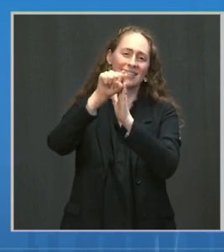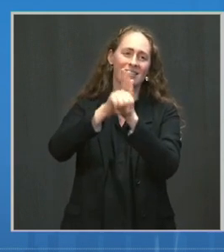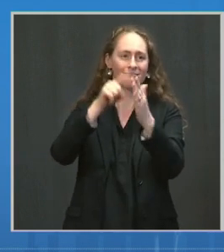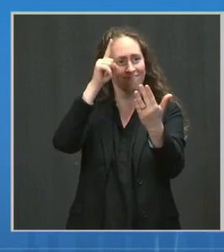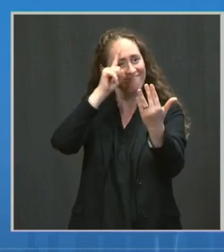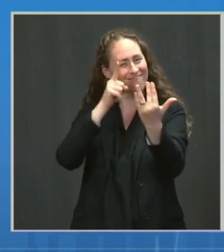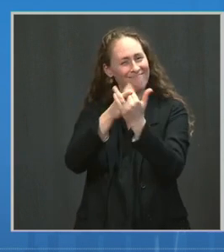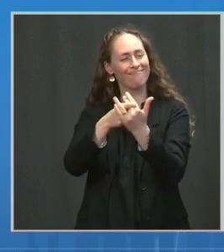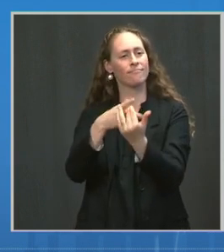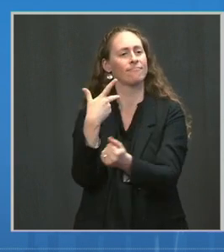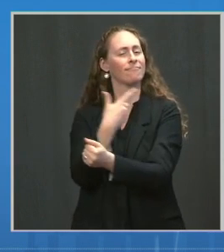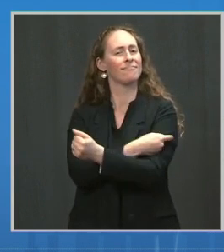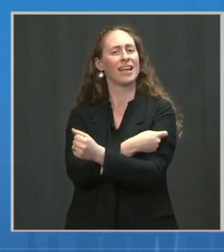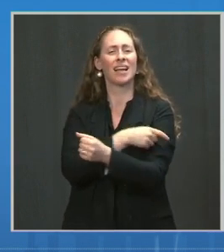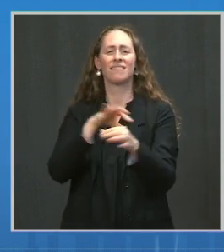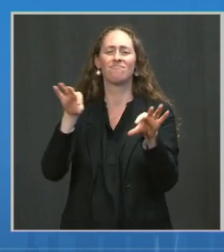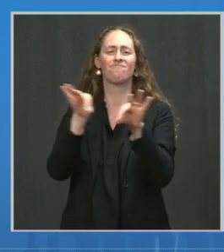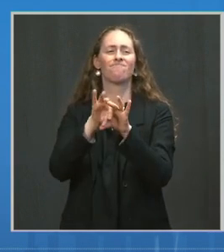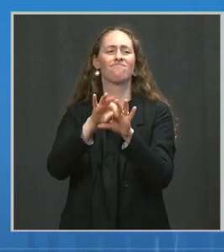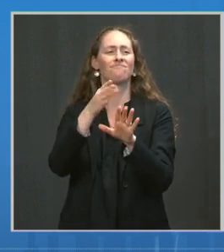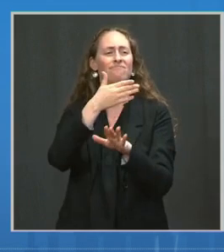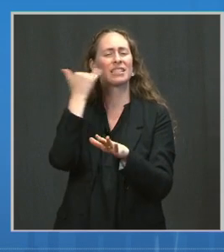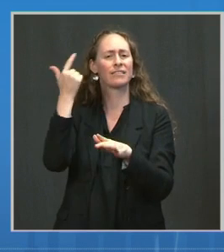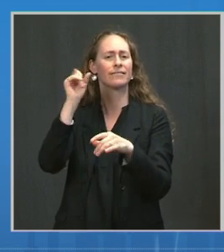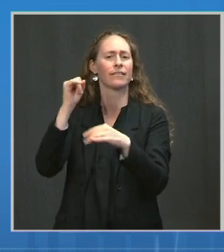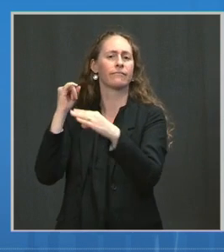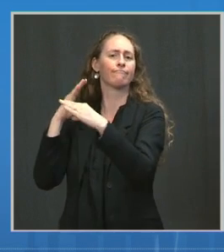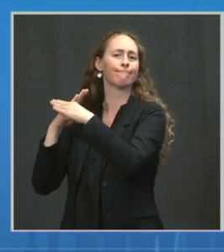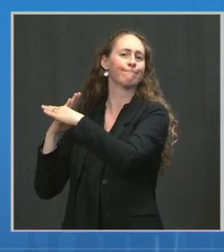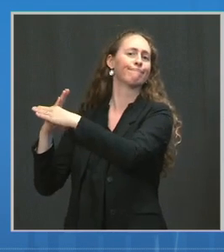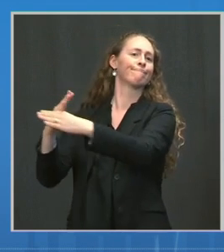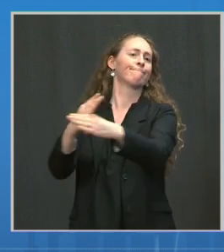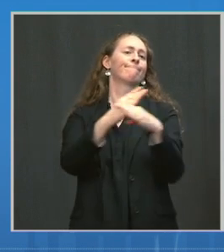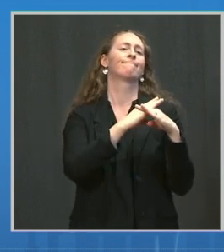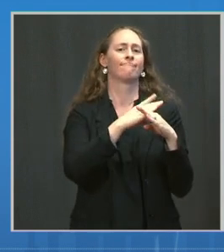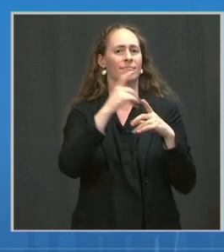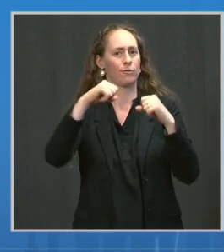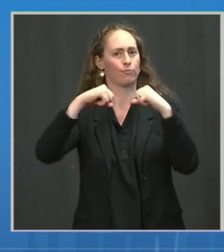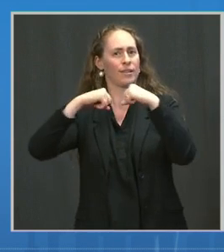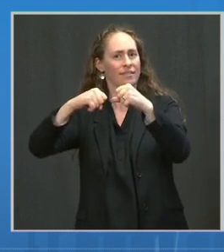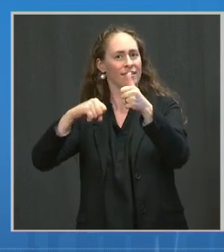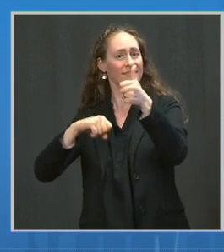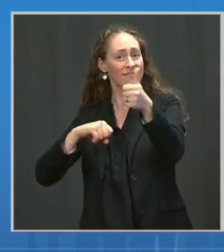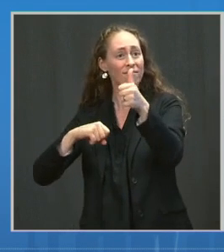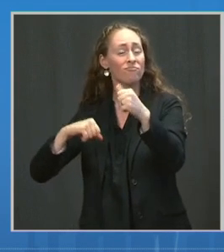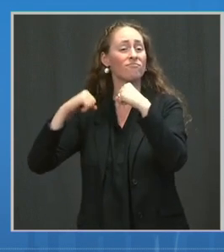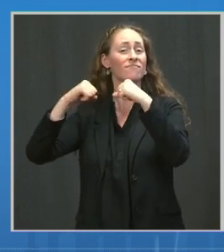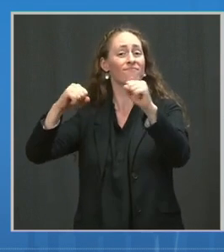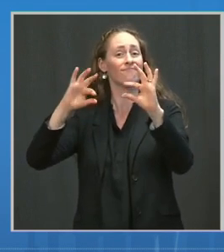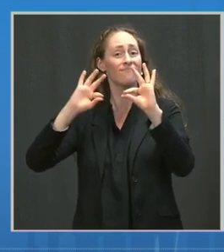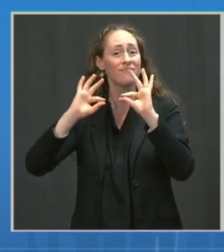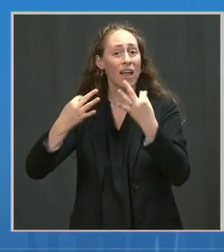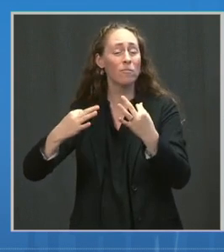against the Delta variant, and it protects you, your family, and your community.